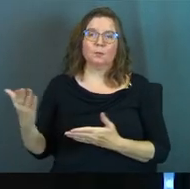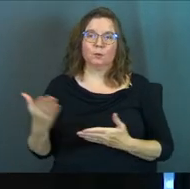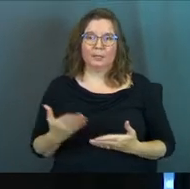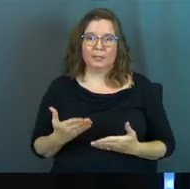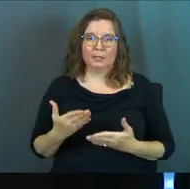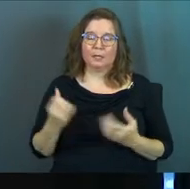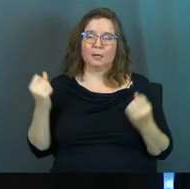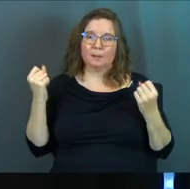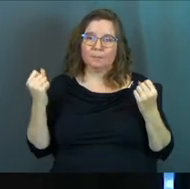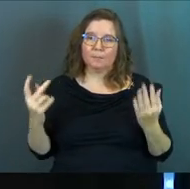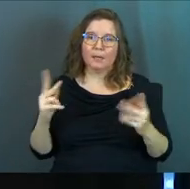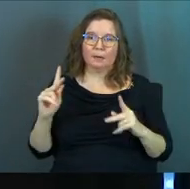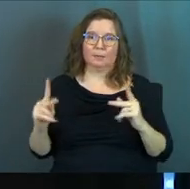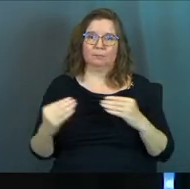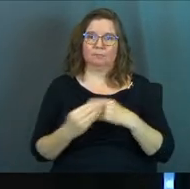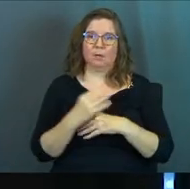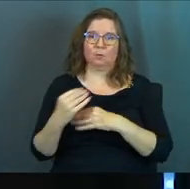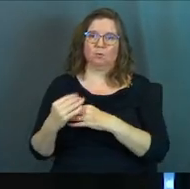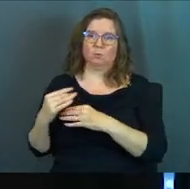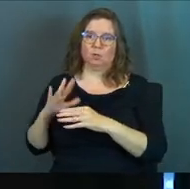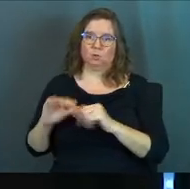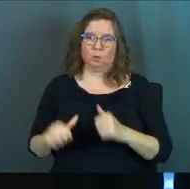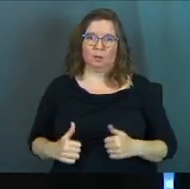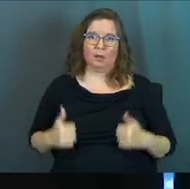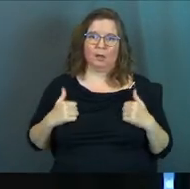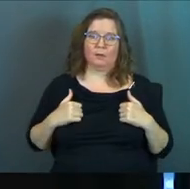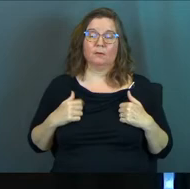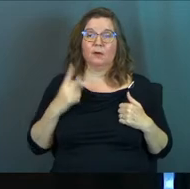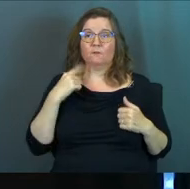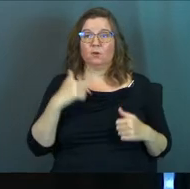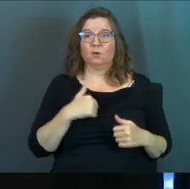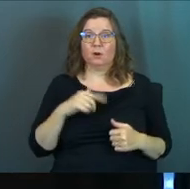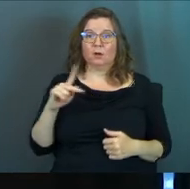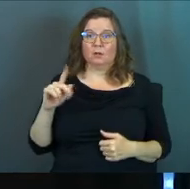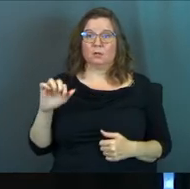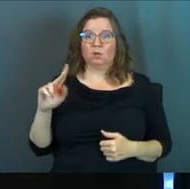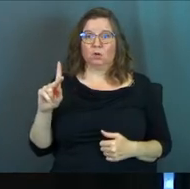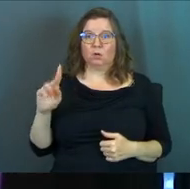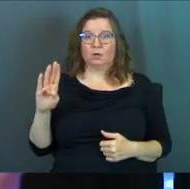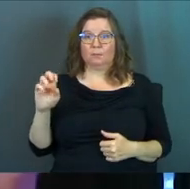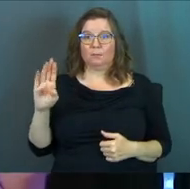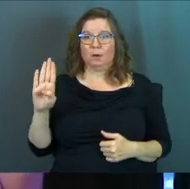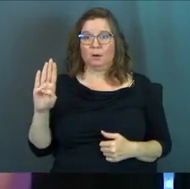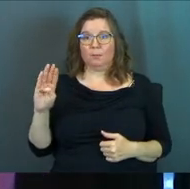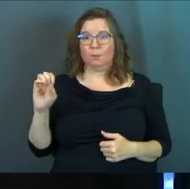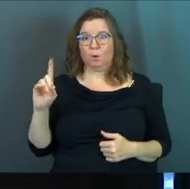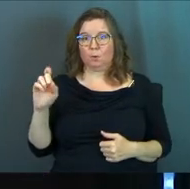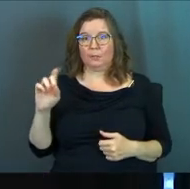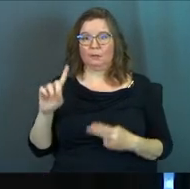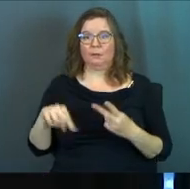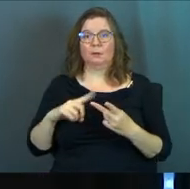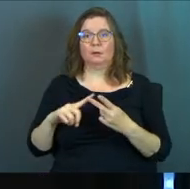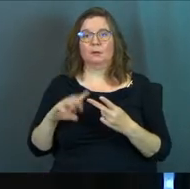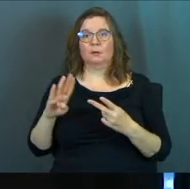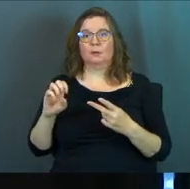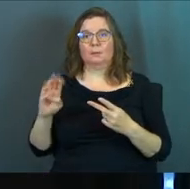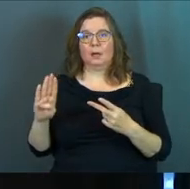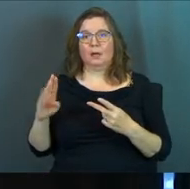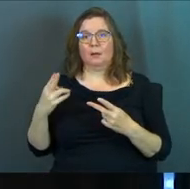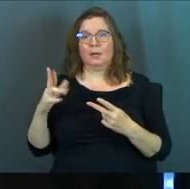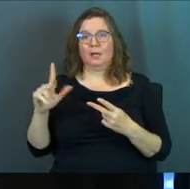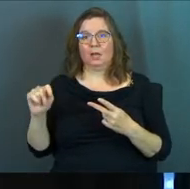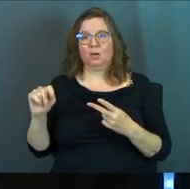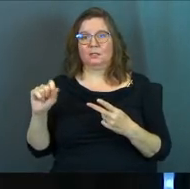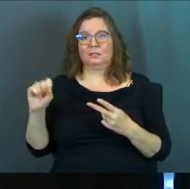Bring a multitude of counselors into your life. For us, it's Kirk and Barb Bodie. It's Bob and Harriet C. It's the church